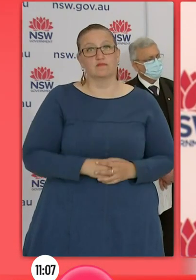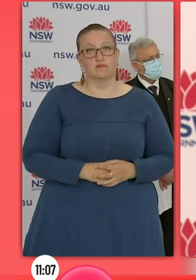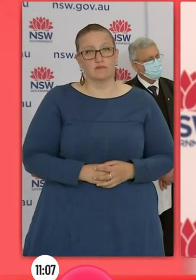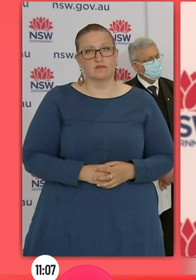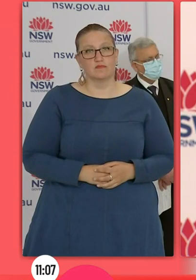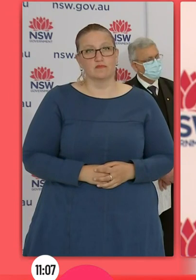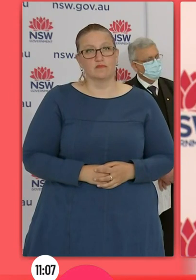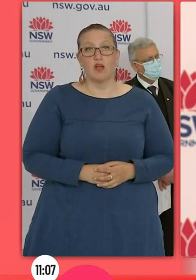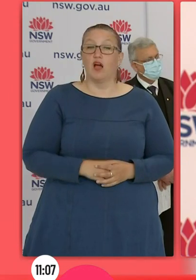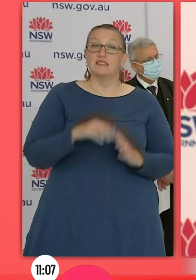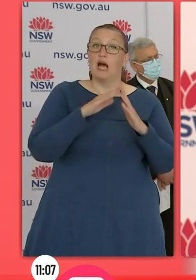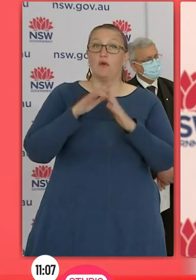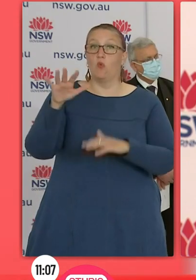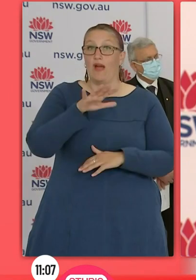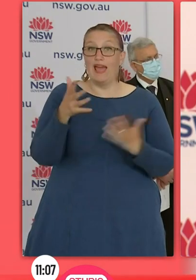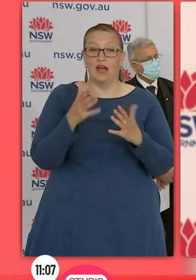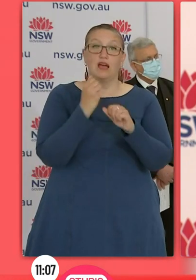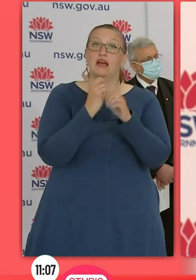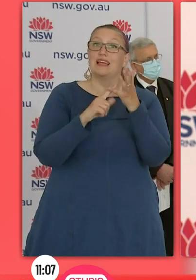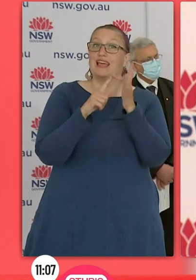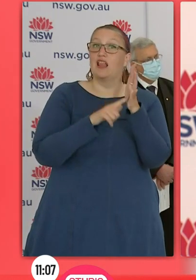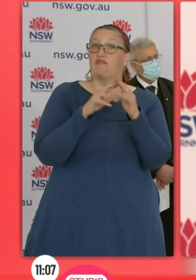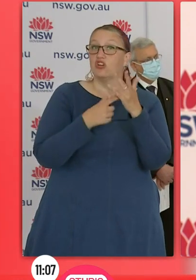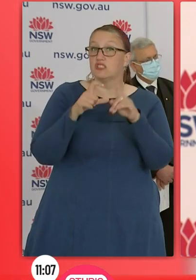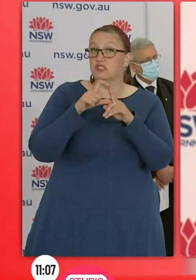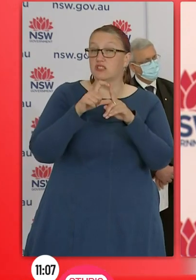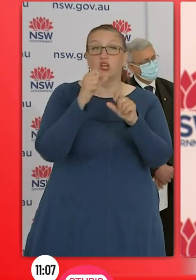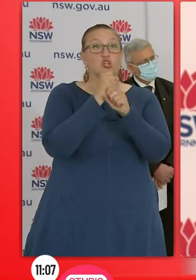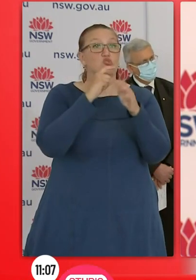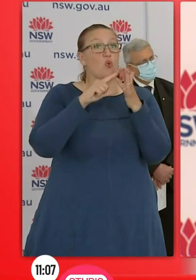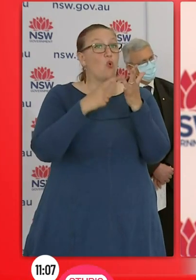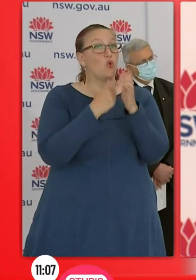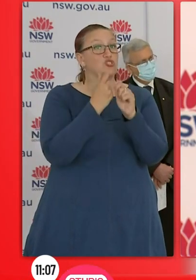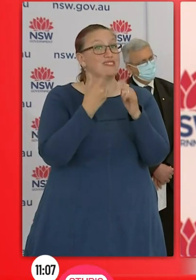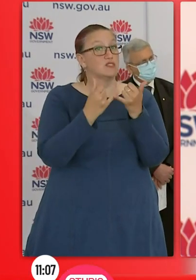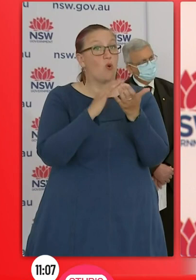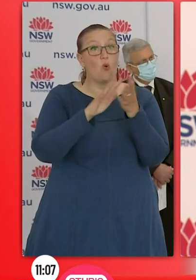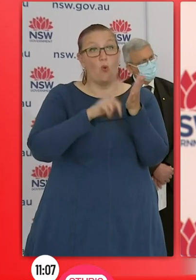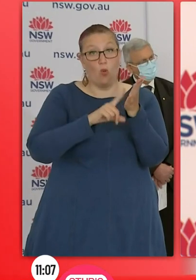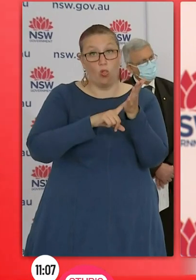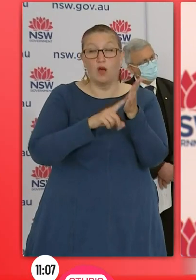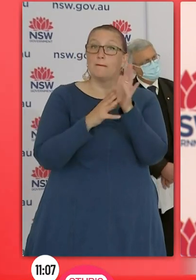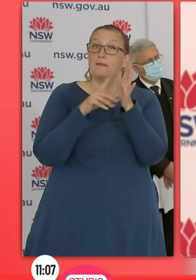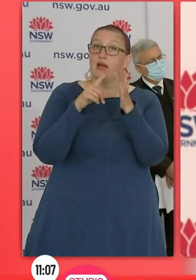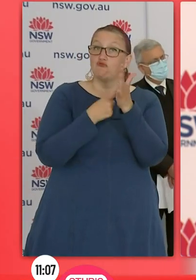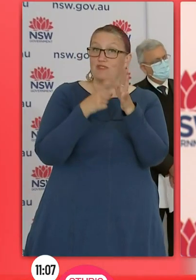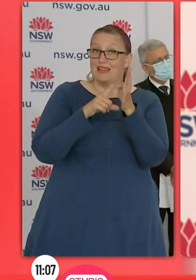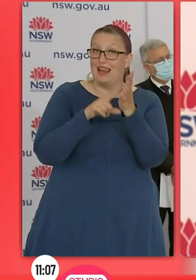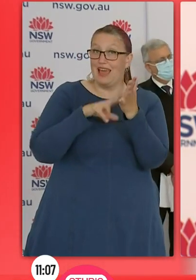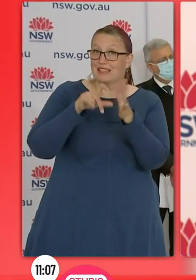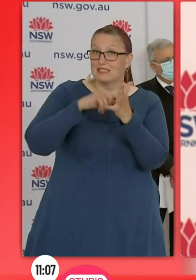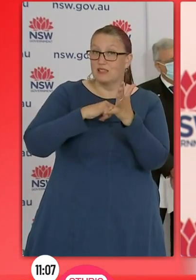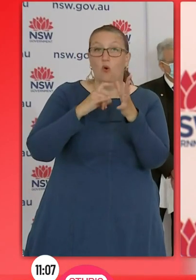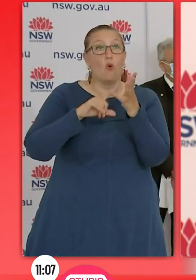for testing. And those suburbs are Guildford, Georges Hall, Marylands, Auburn, Punchbowl,